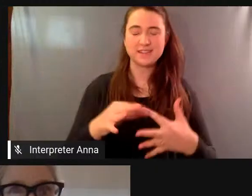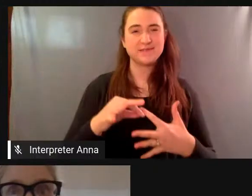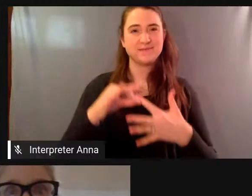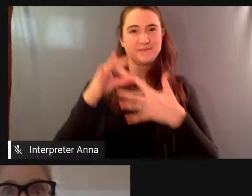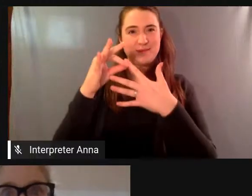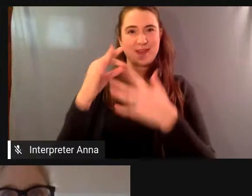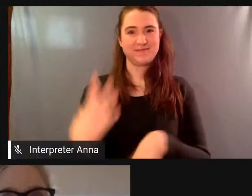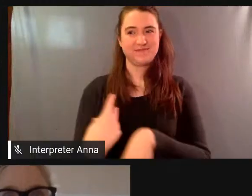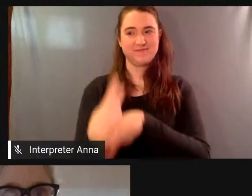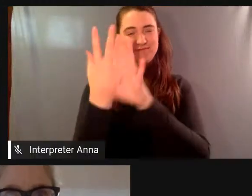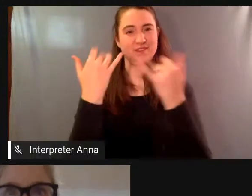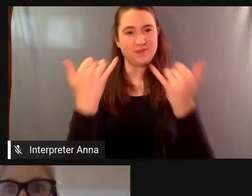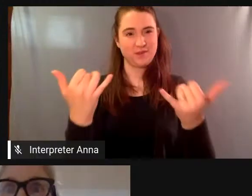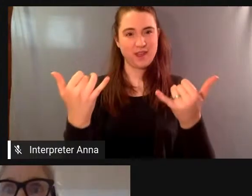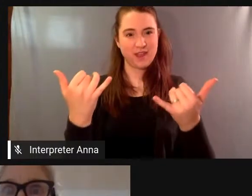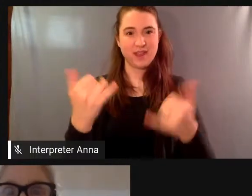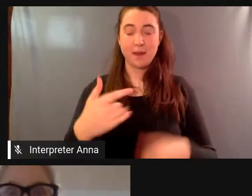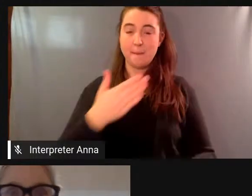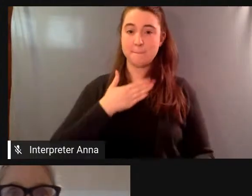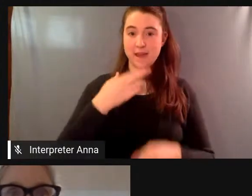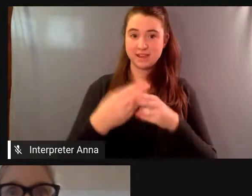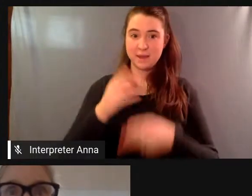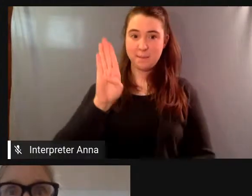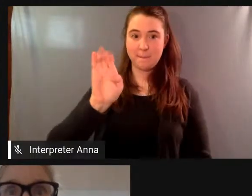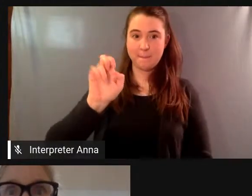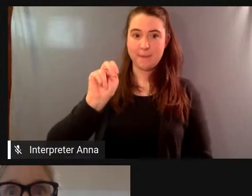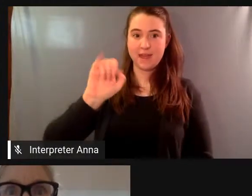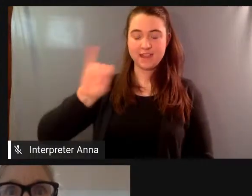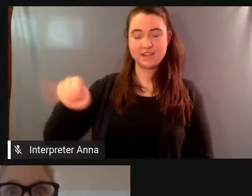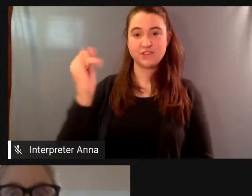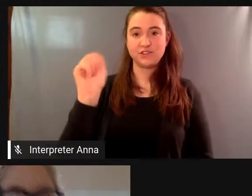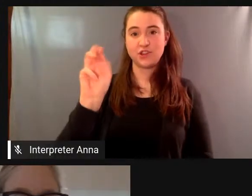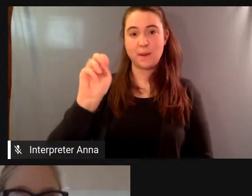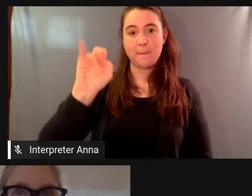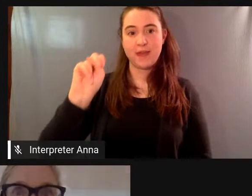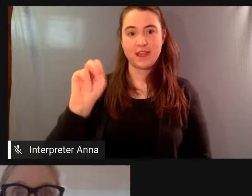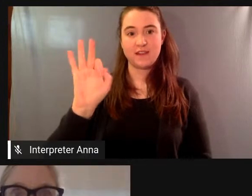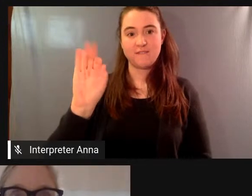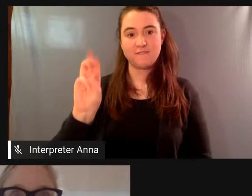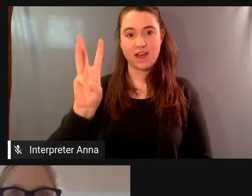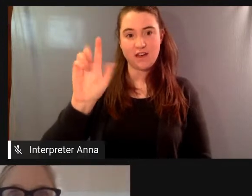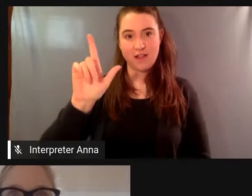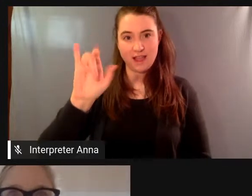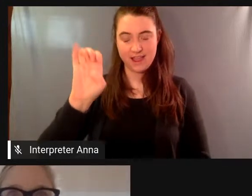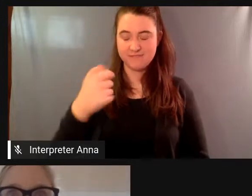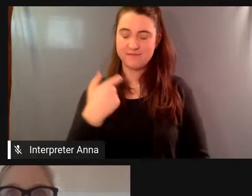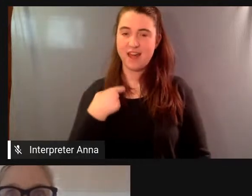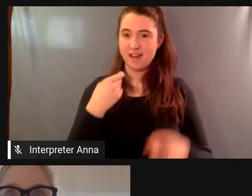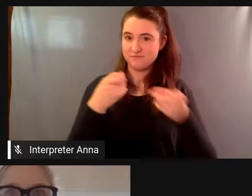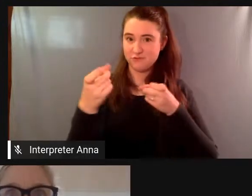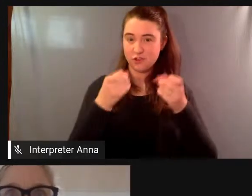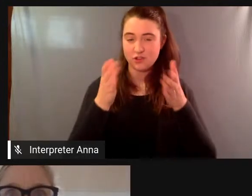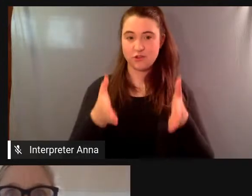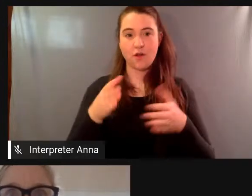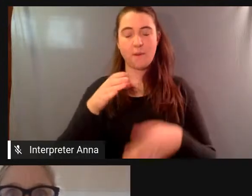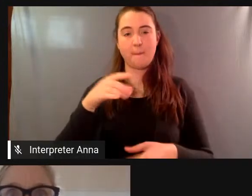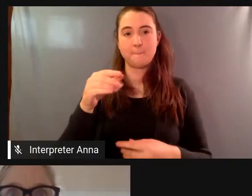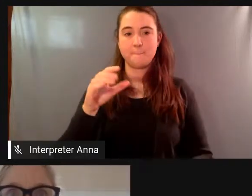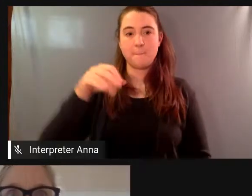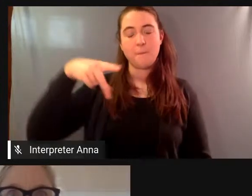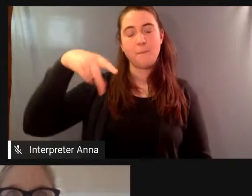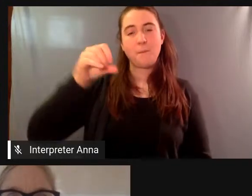points north institute my name is benjamin fowley i'm the executive artistic director of the points north institute i'd like to thank you all for joining us this evening